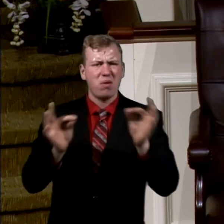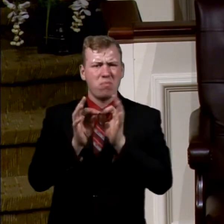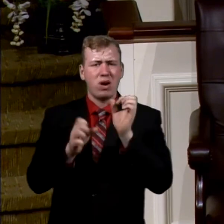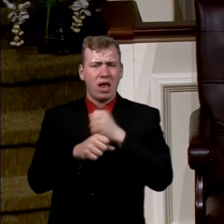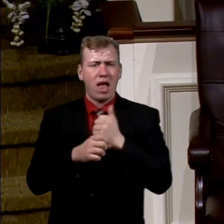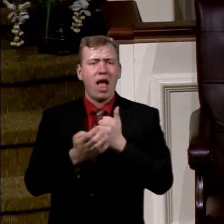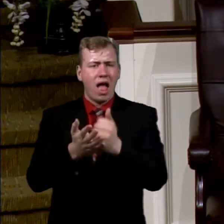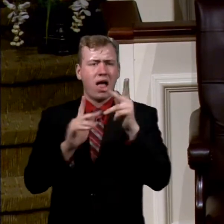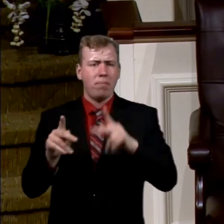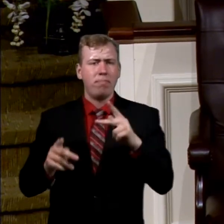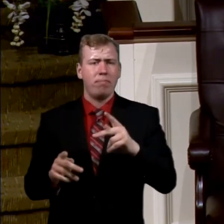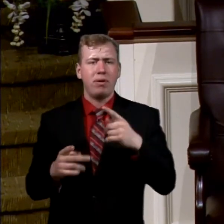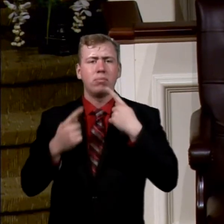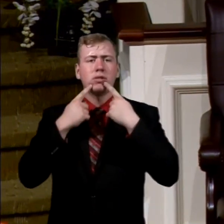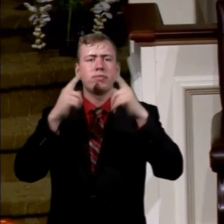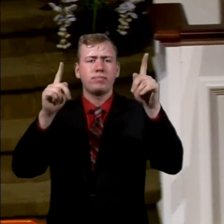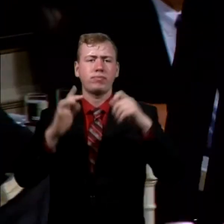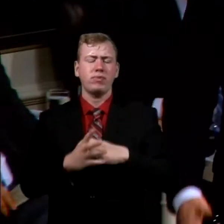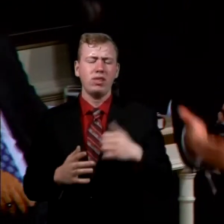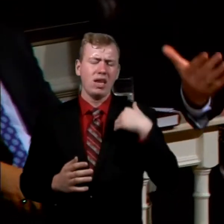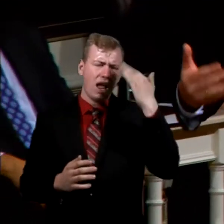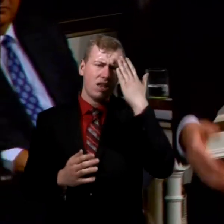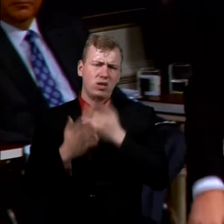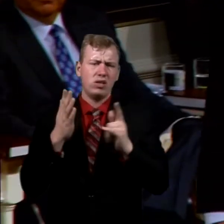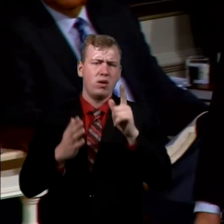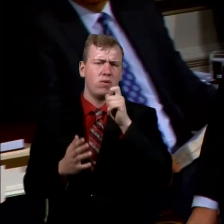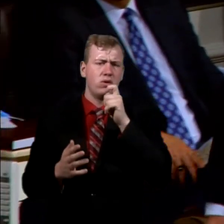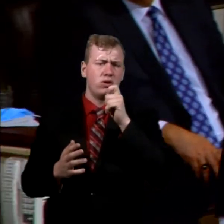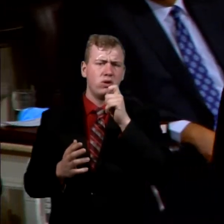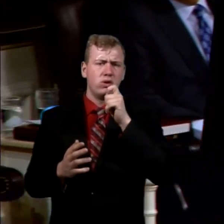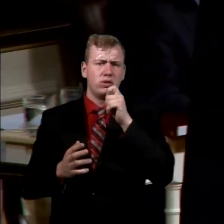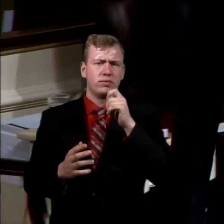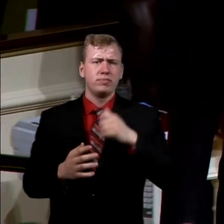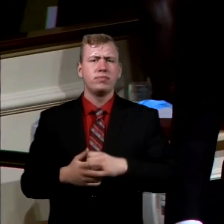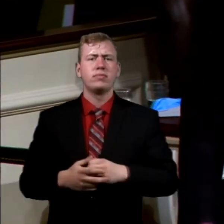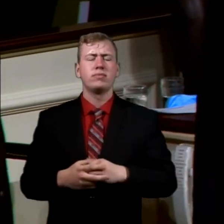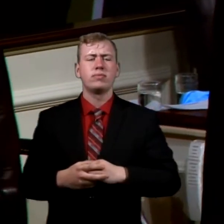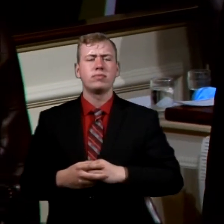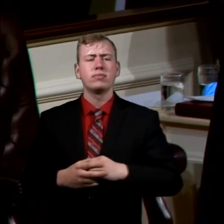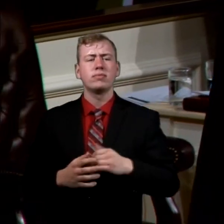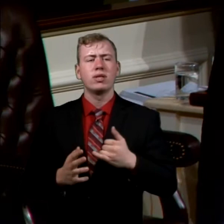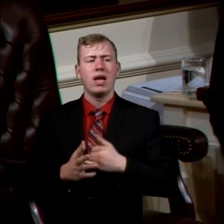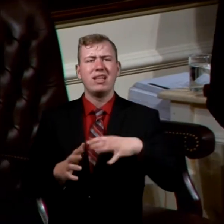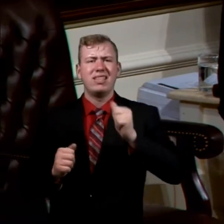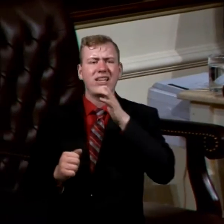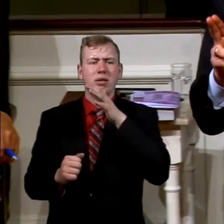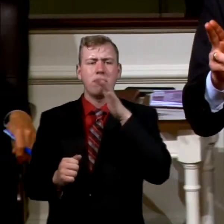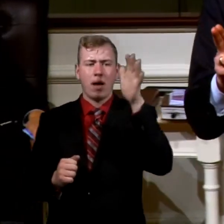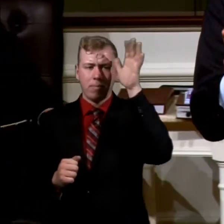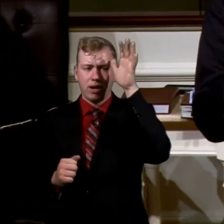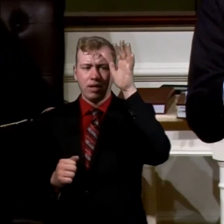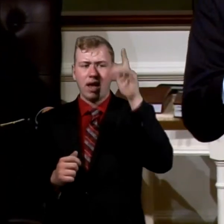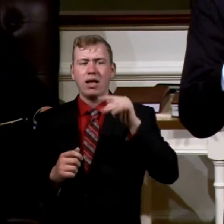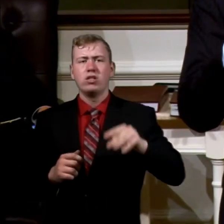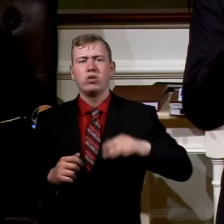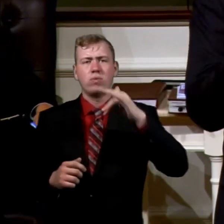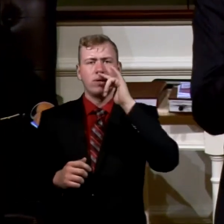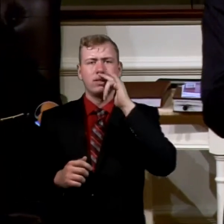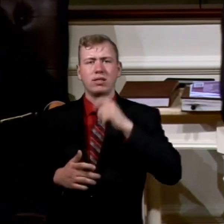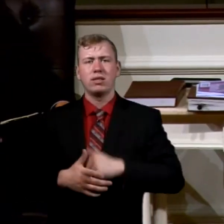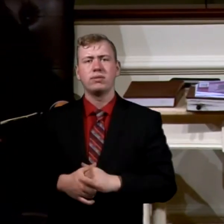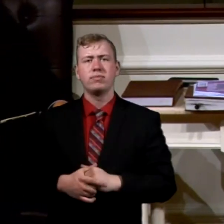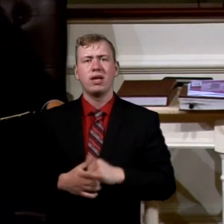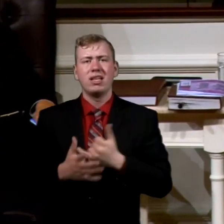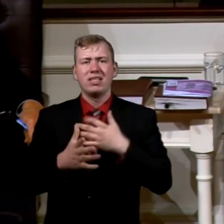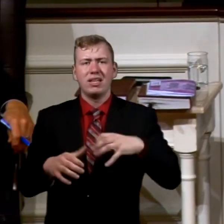make it. I know someone is credited by saying it takes a village to raise a child. It takes a mom and a dad. It takes the